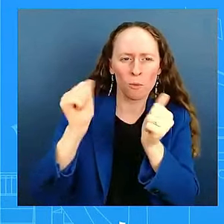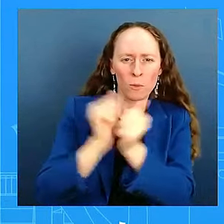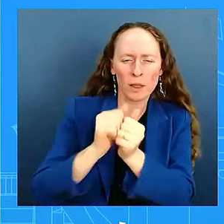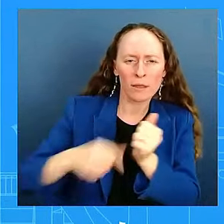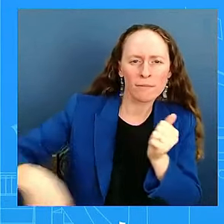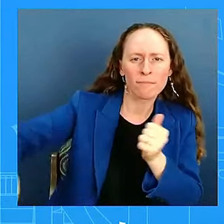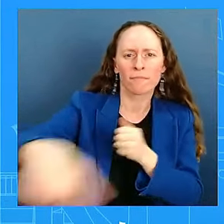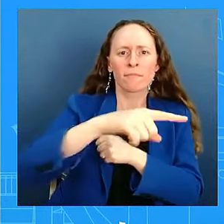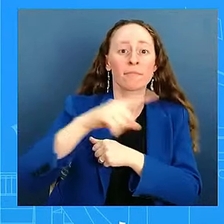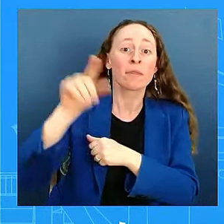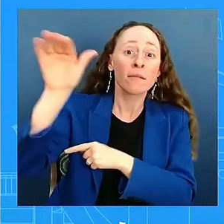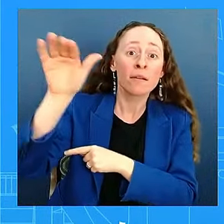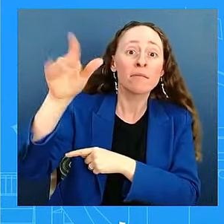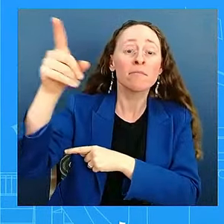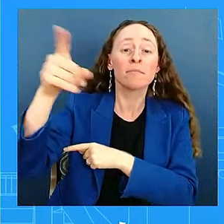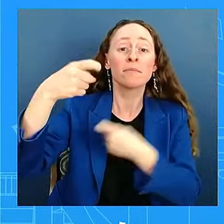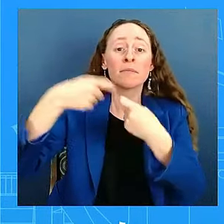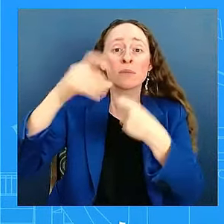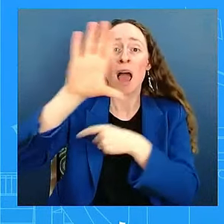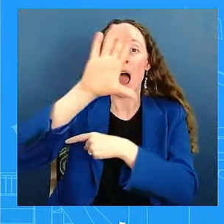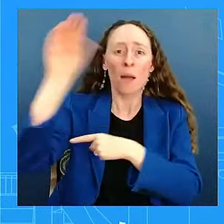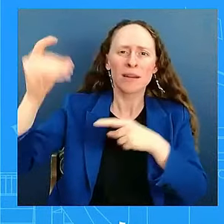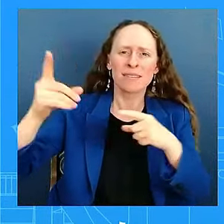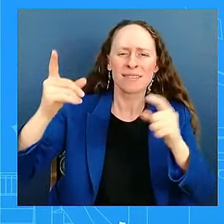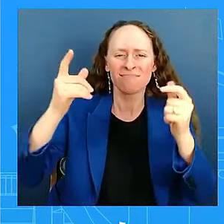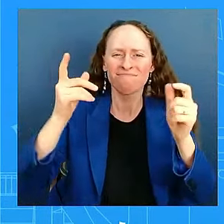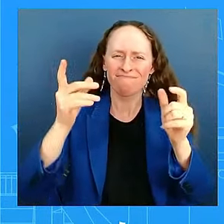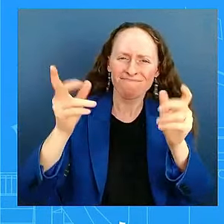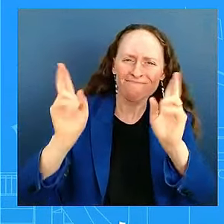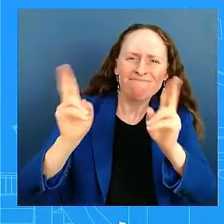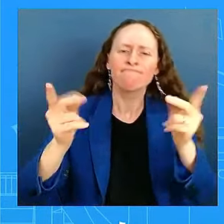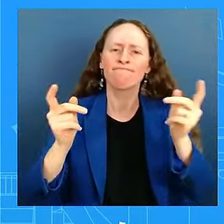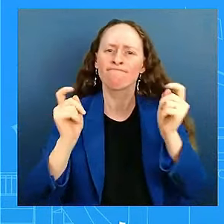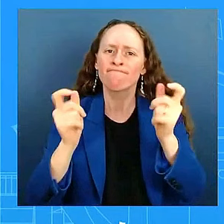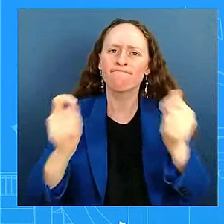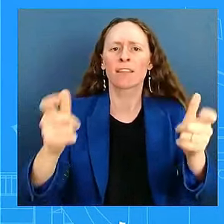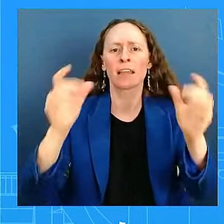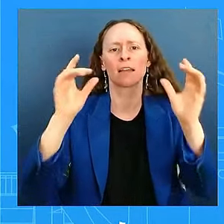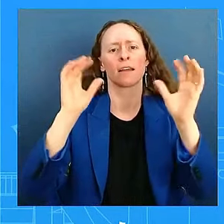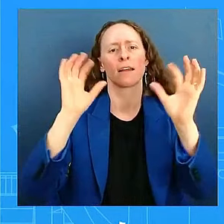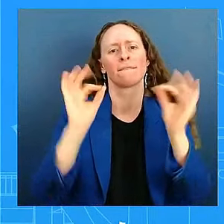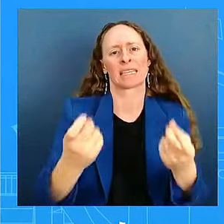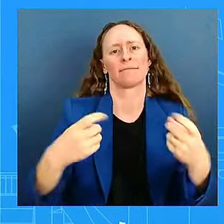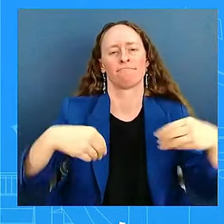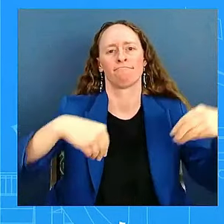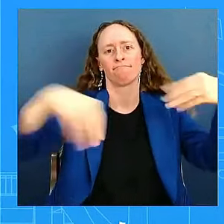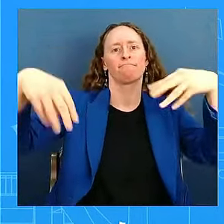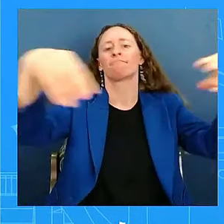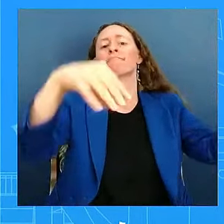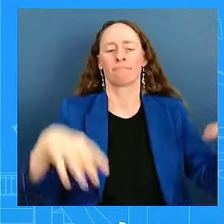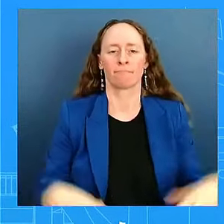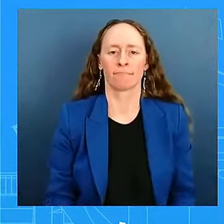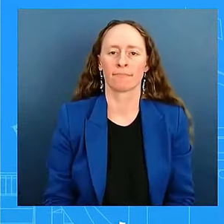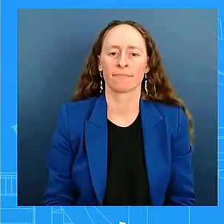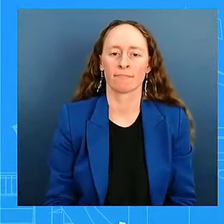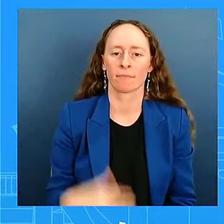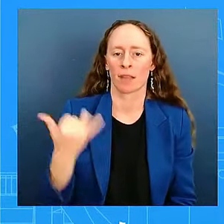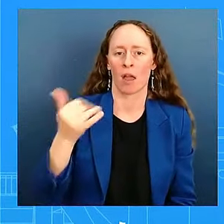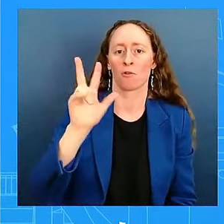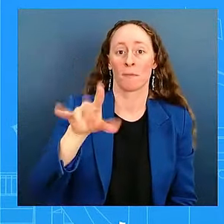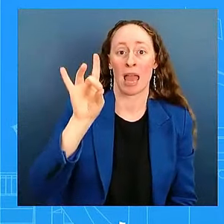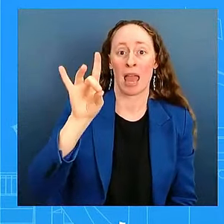We've reduced that number of customers without power by 3.8 million people. And so the